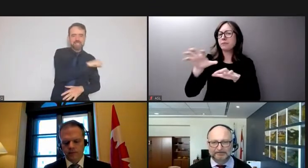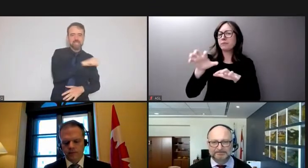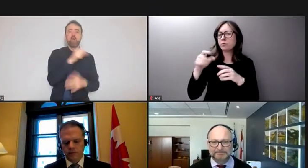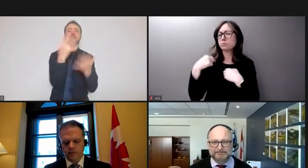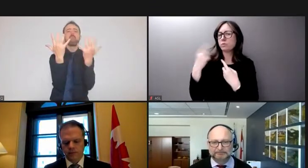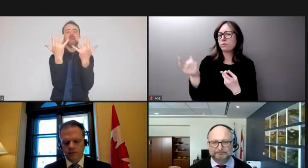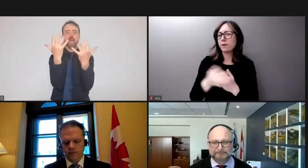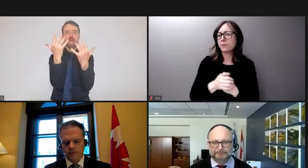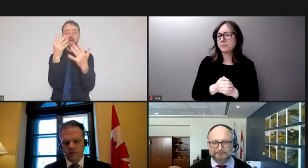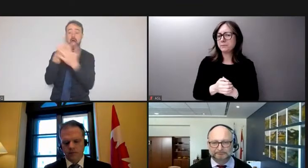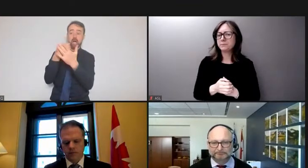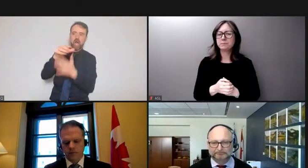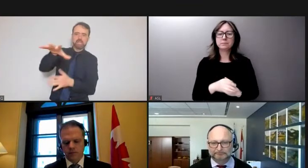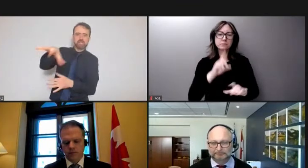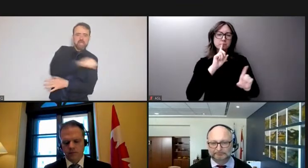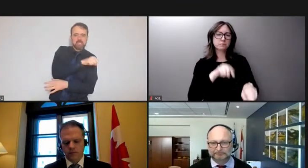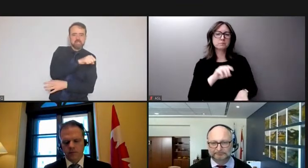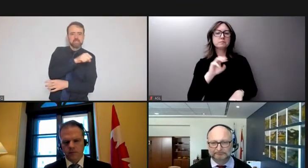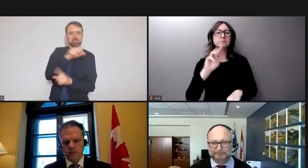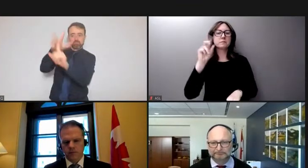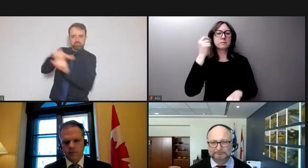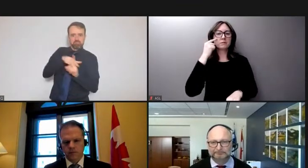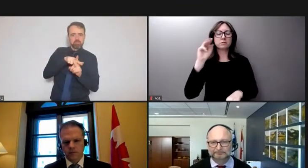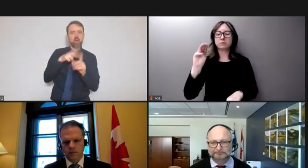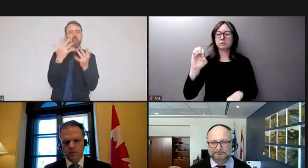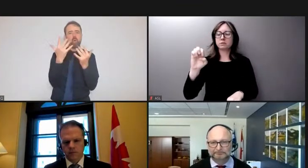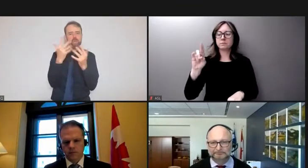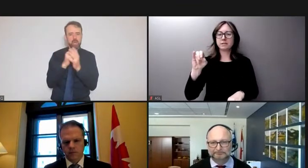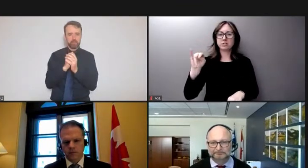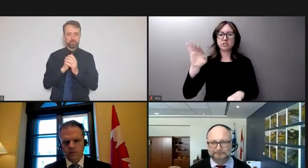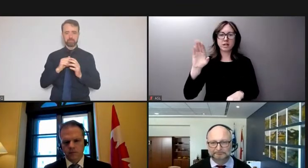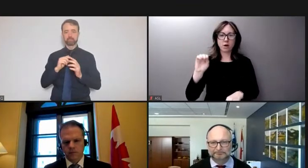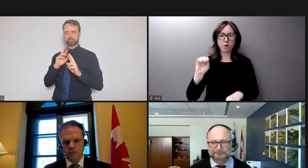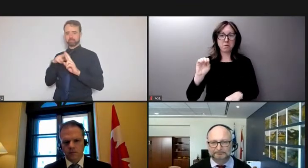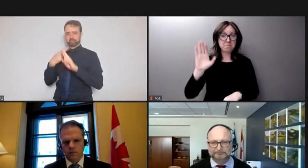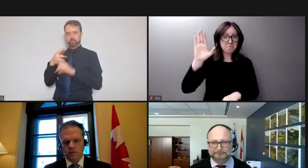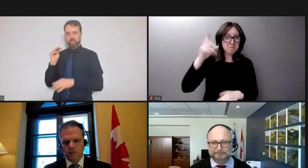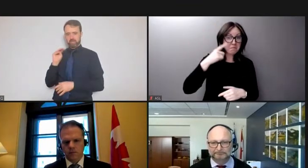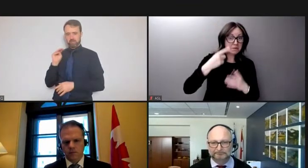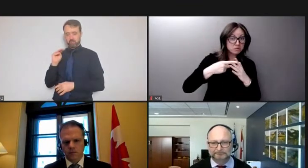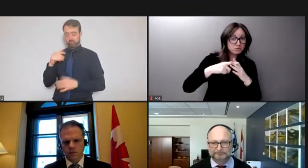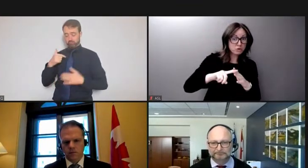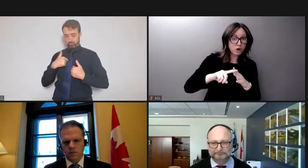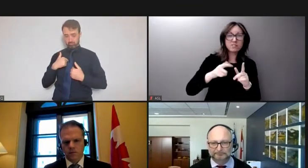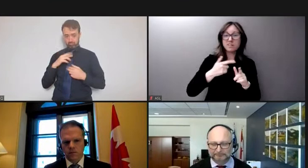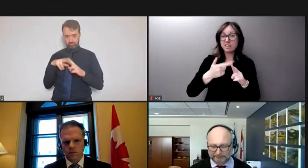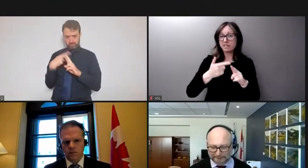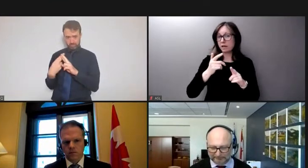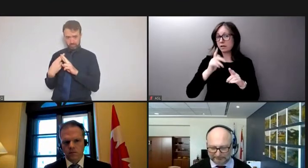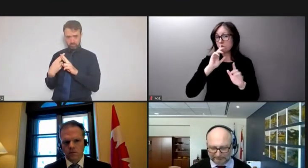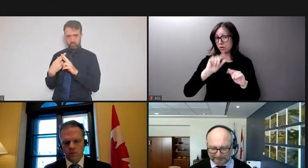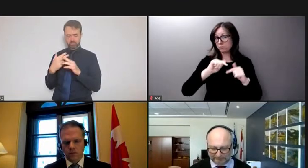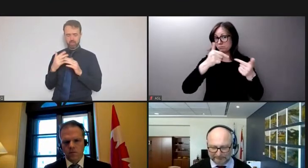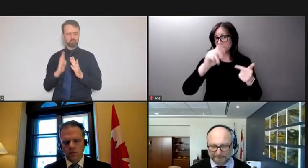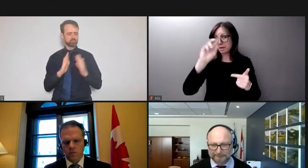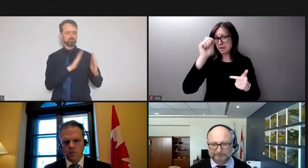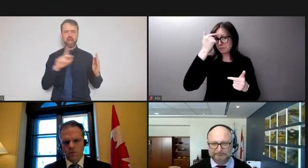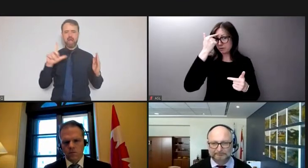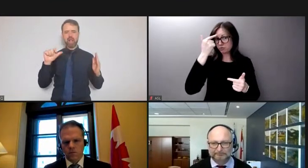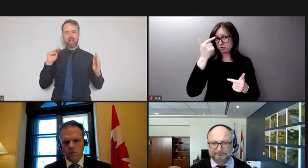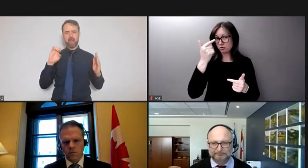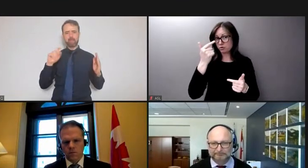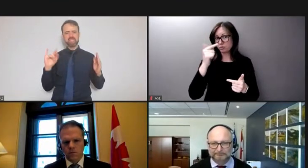Maybe I can start and then I will pass the word to the Minister Lemethy or my other colleagues